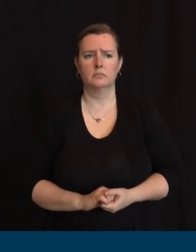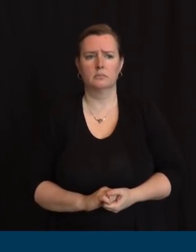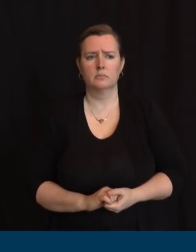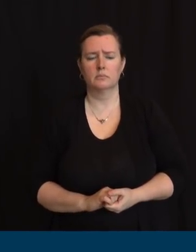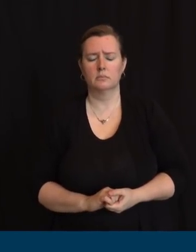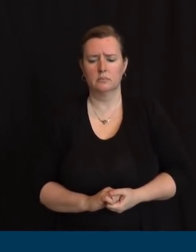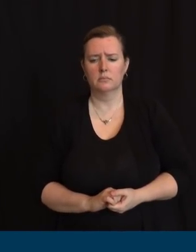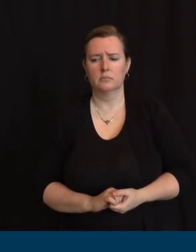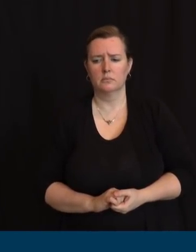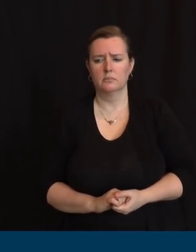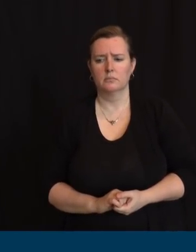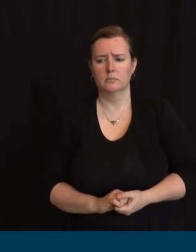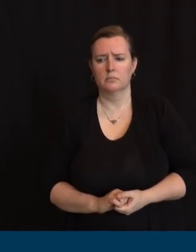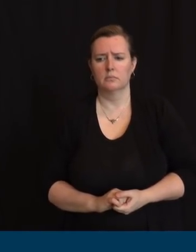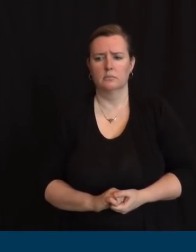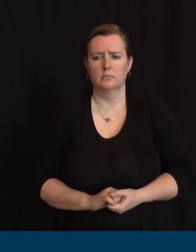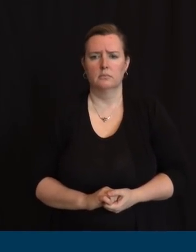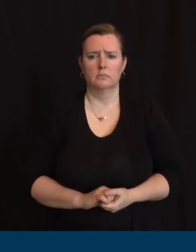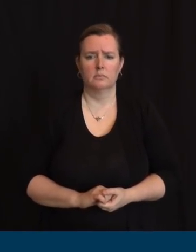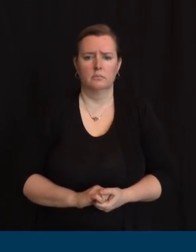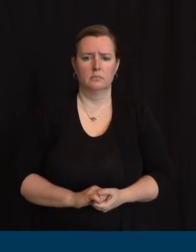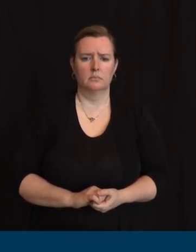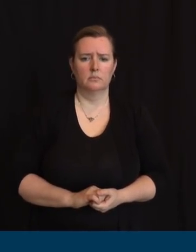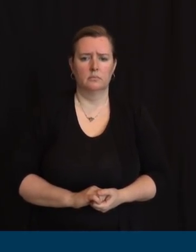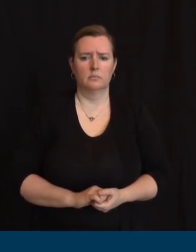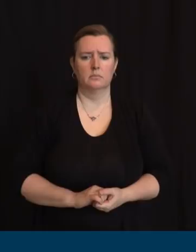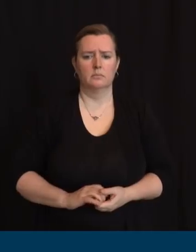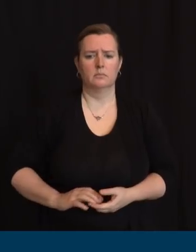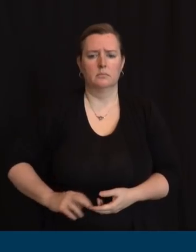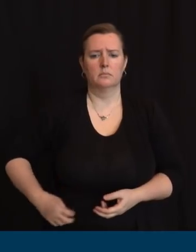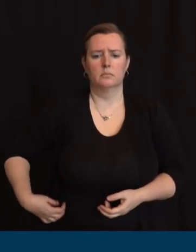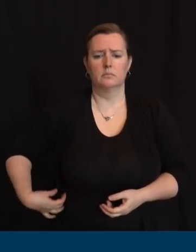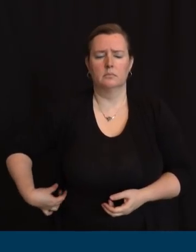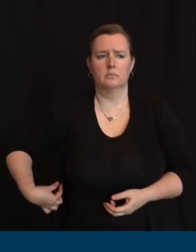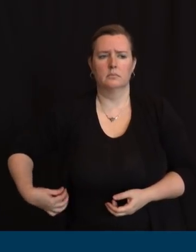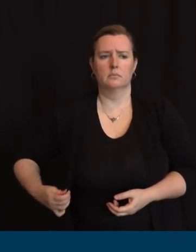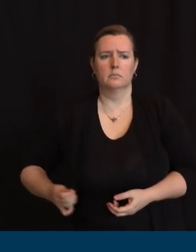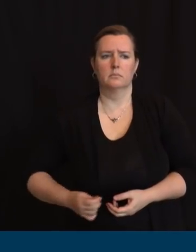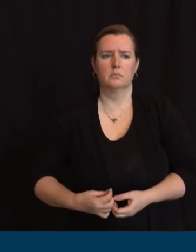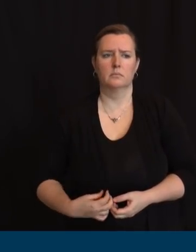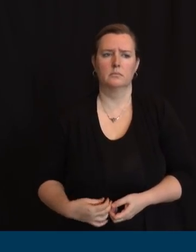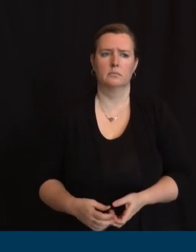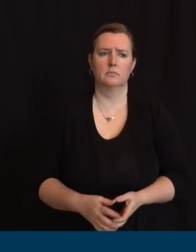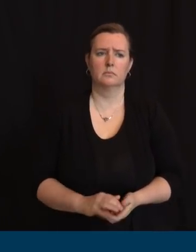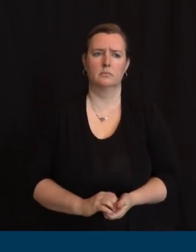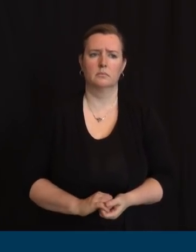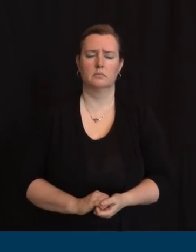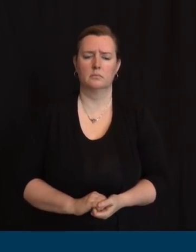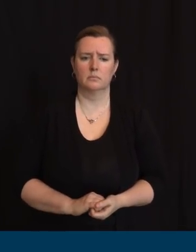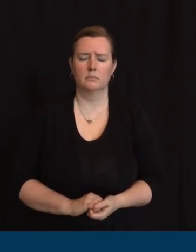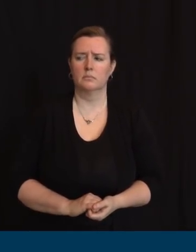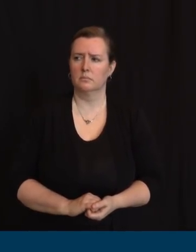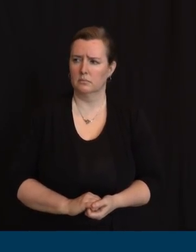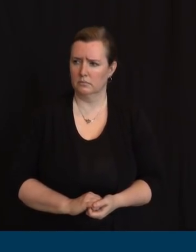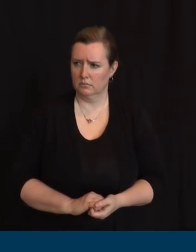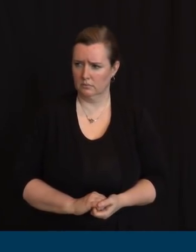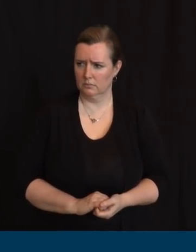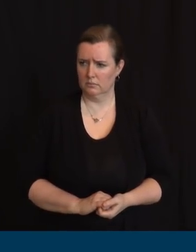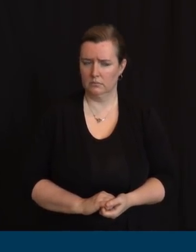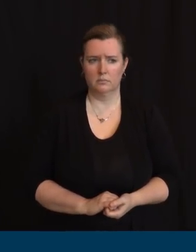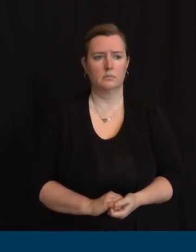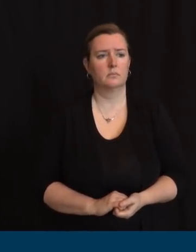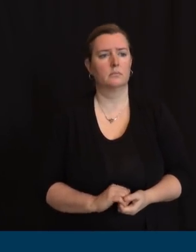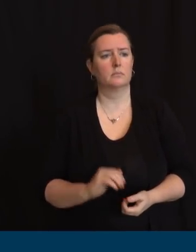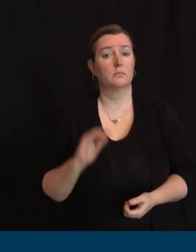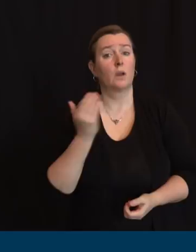over the past couple of years. On the one hand, the metrics are clearly getting better